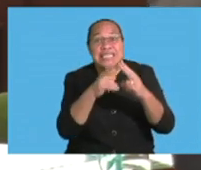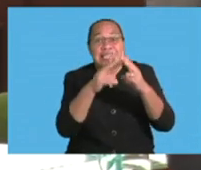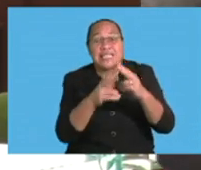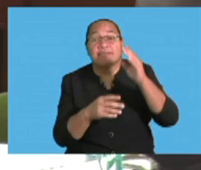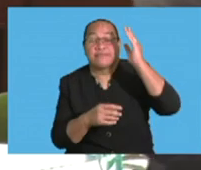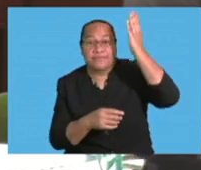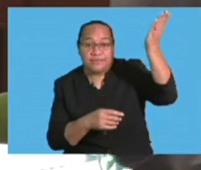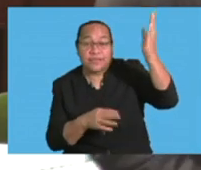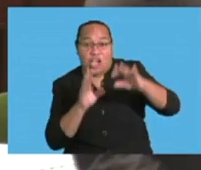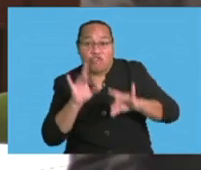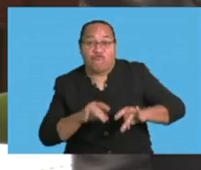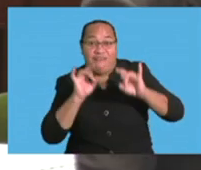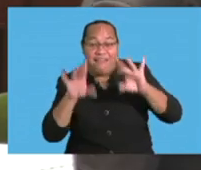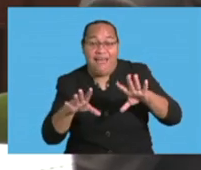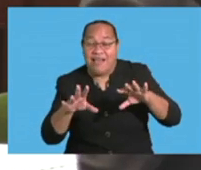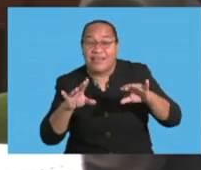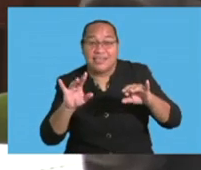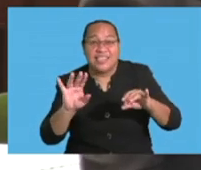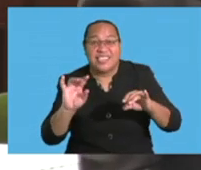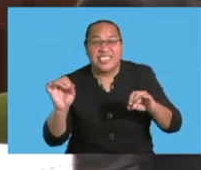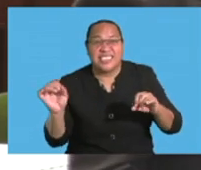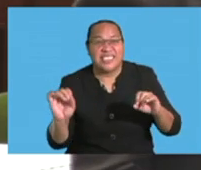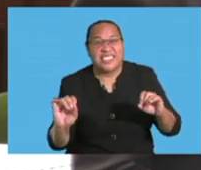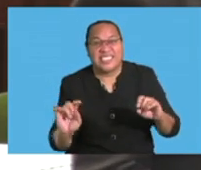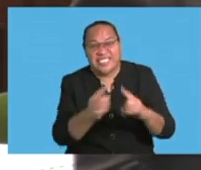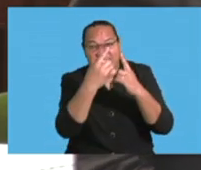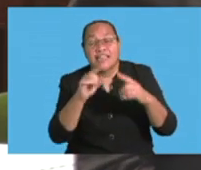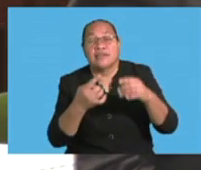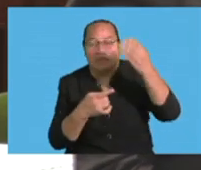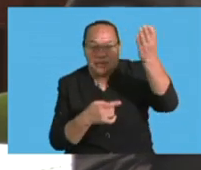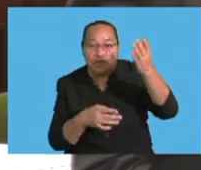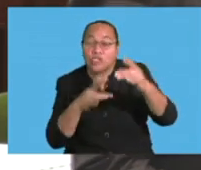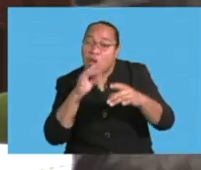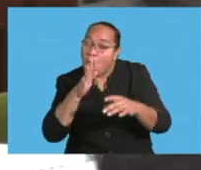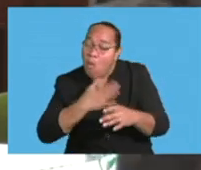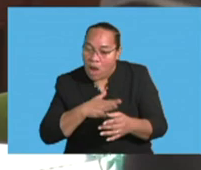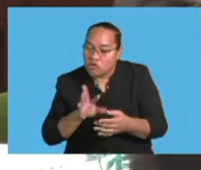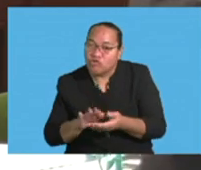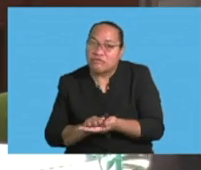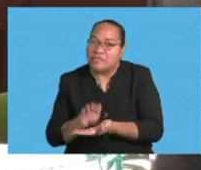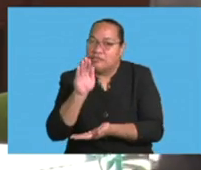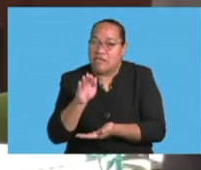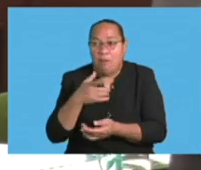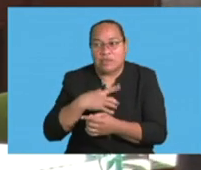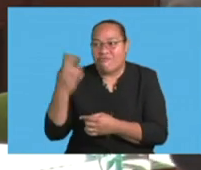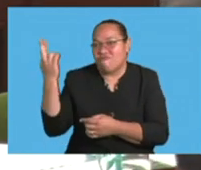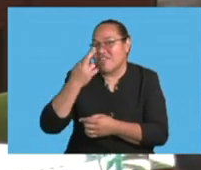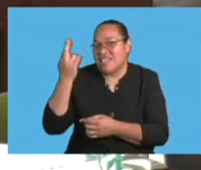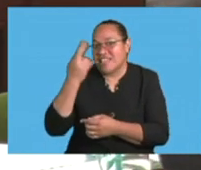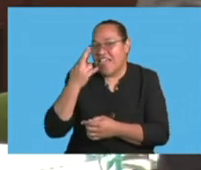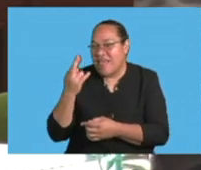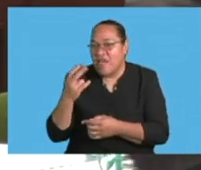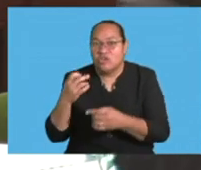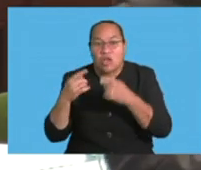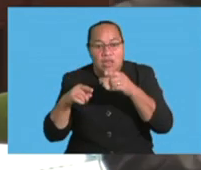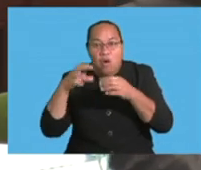Fiji, we want you to increase the amount of deposits you're going to keep in your own bank because of whatever risks that they may factor in,